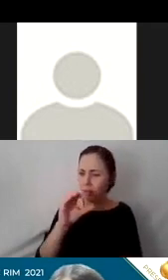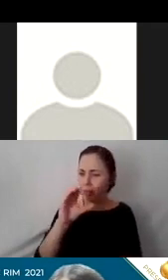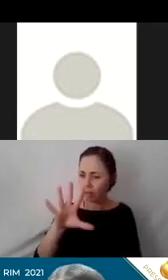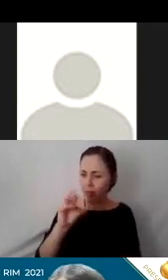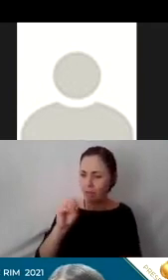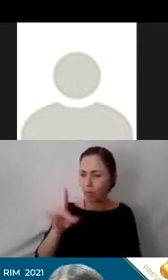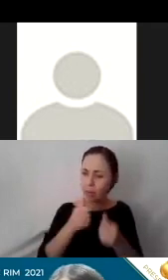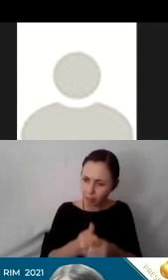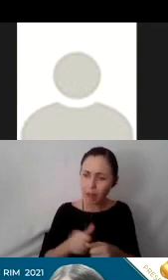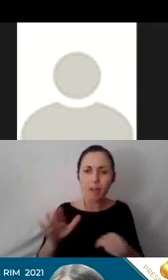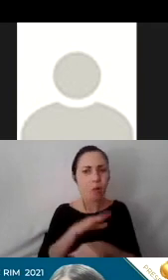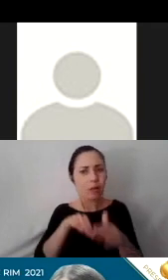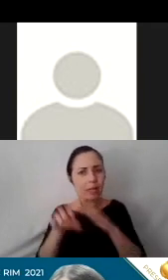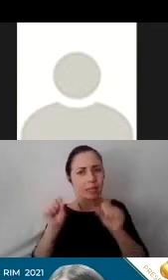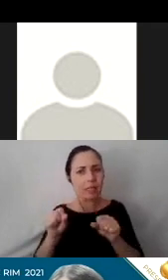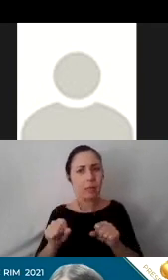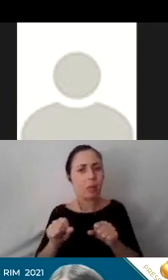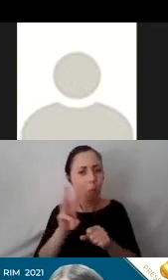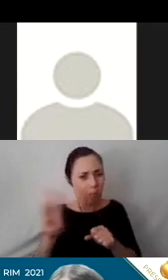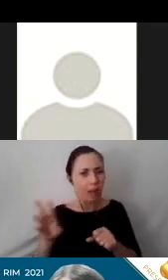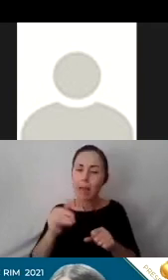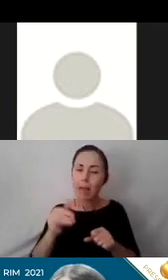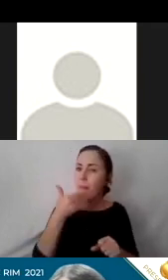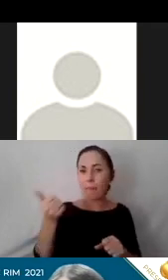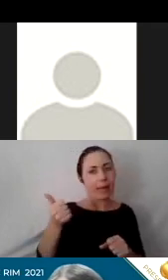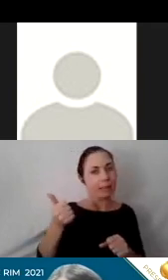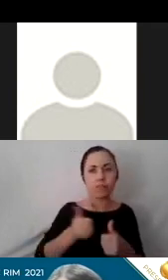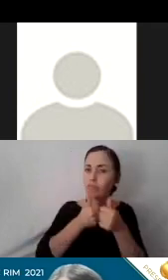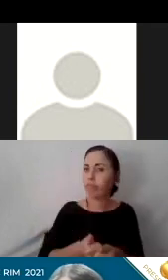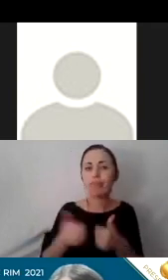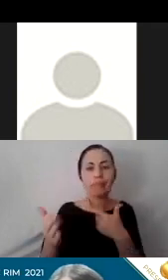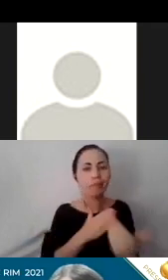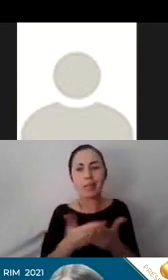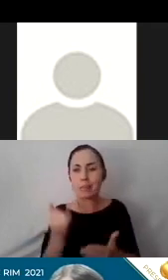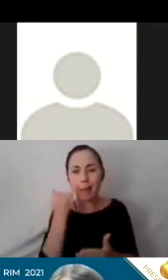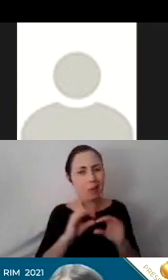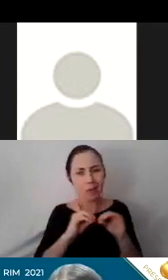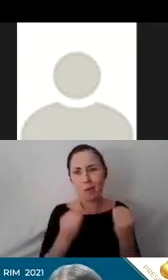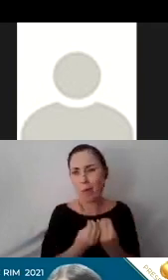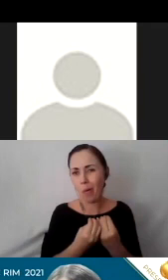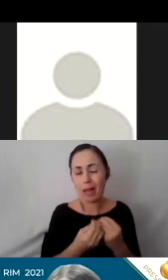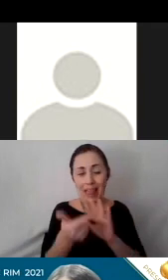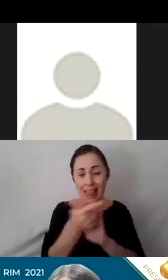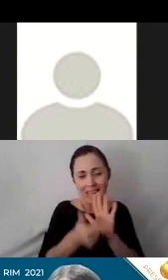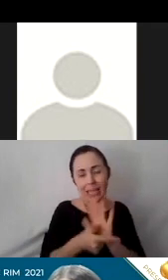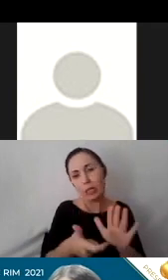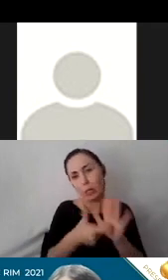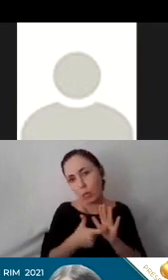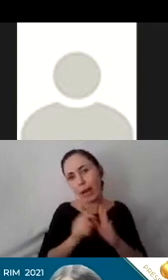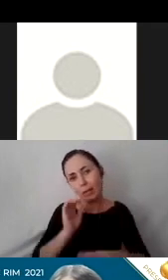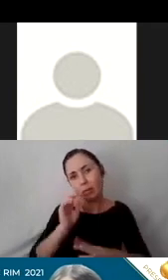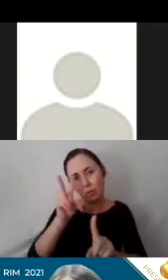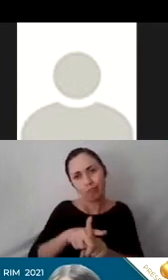website and our resources is a best practice to follow regardless of whether your organization is legally required to implement